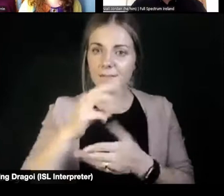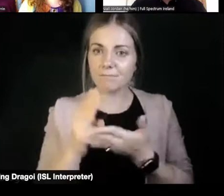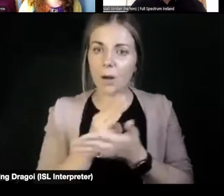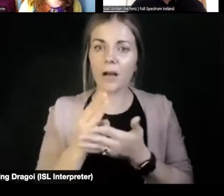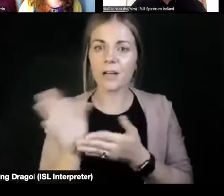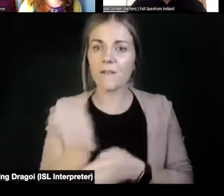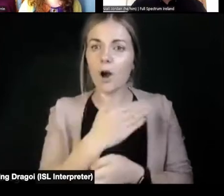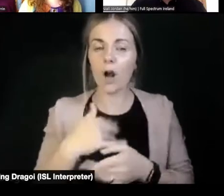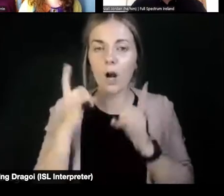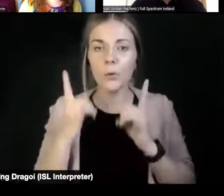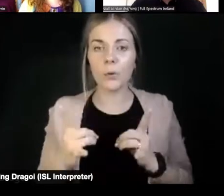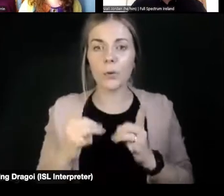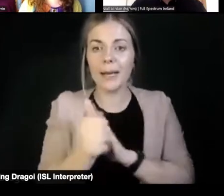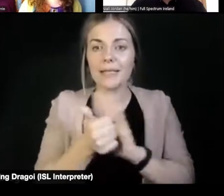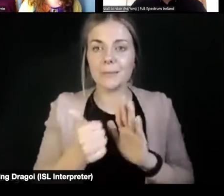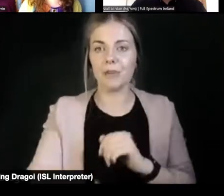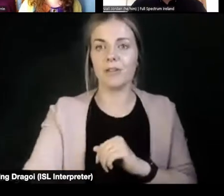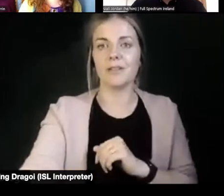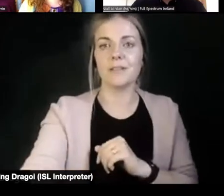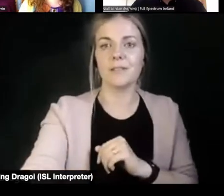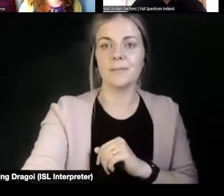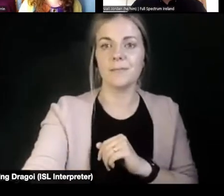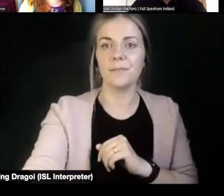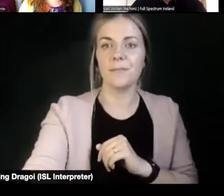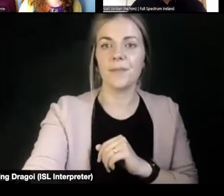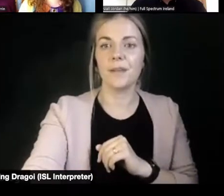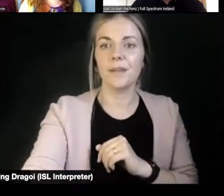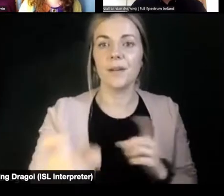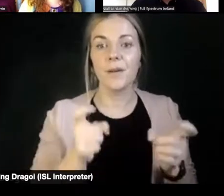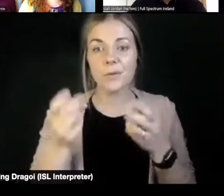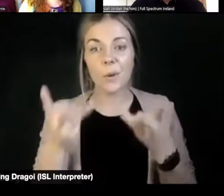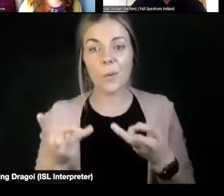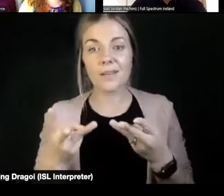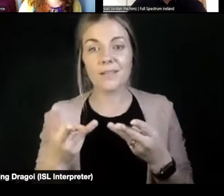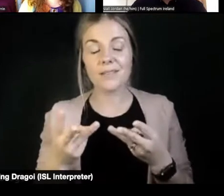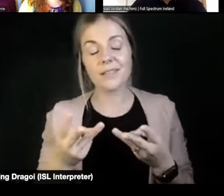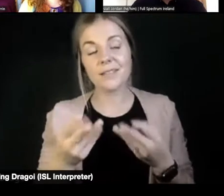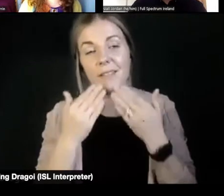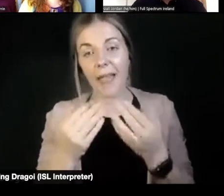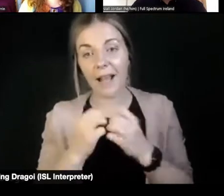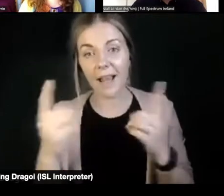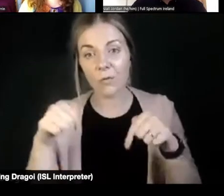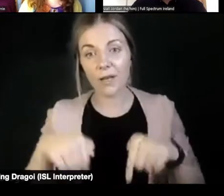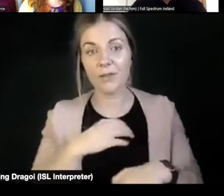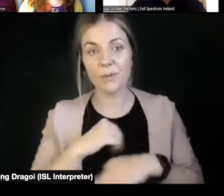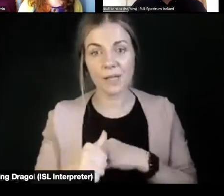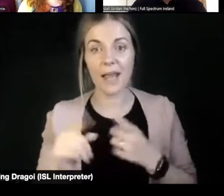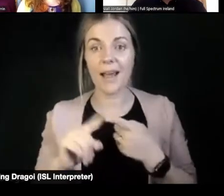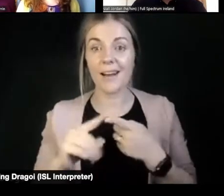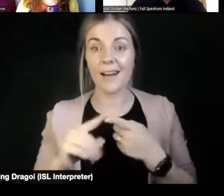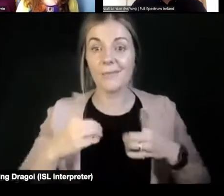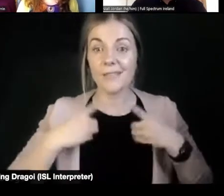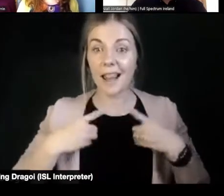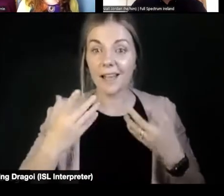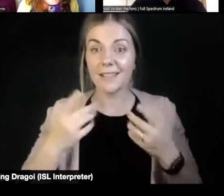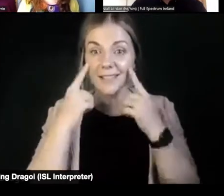human experience. So I'd like to thank everybody here. And I'd like to say we're only